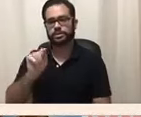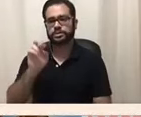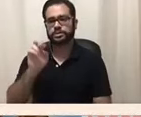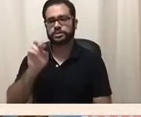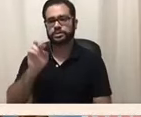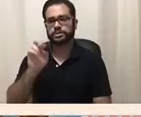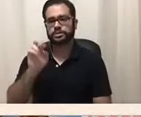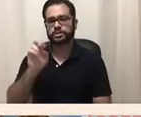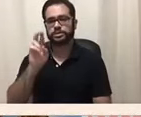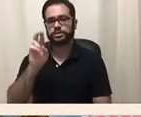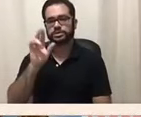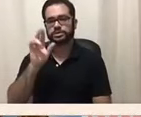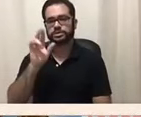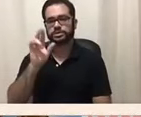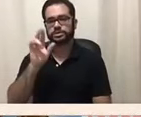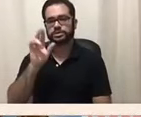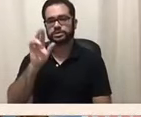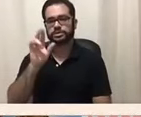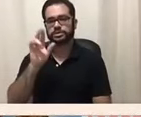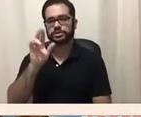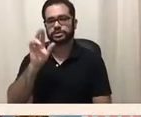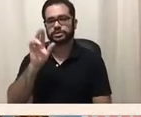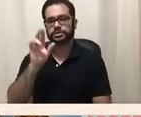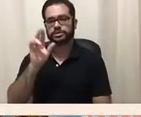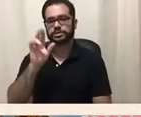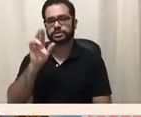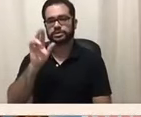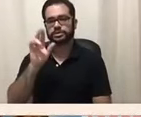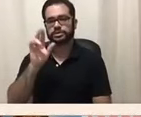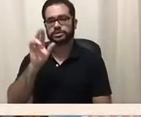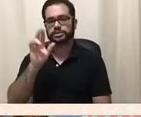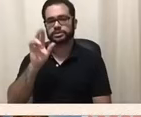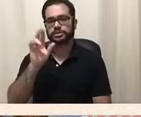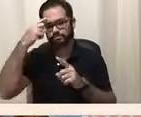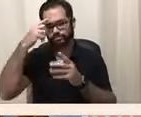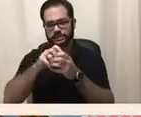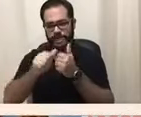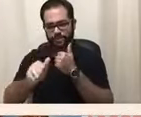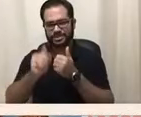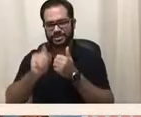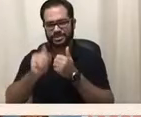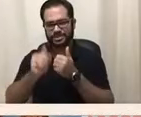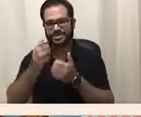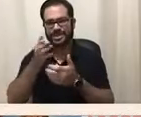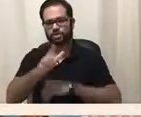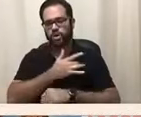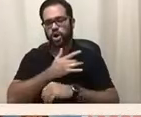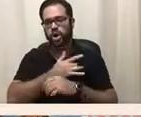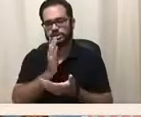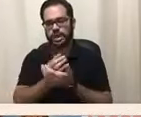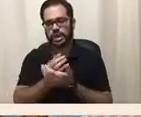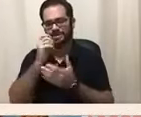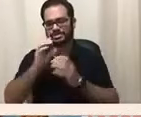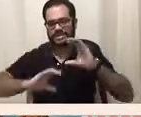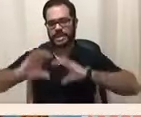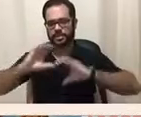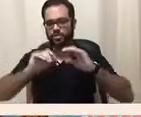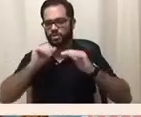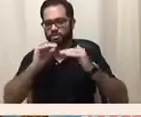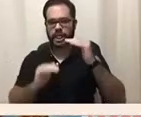stops because of a chemical imbalance that is believed to have been brought on by an eating disorder.